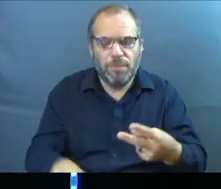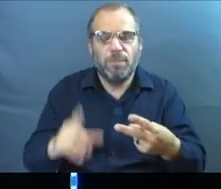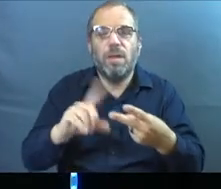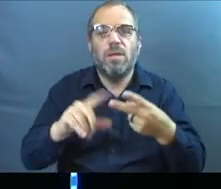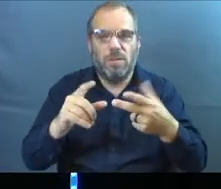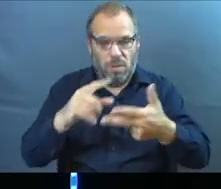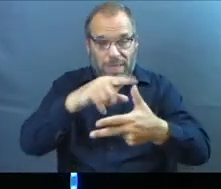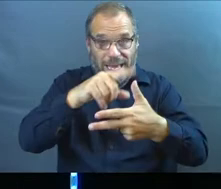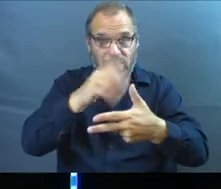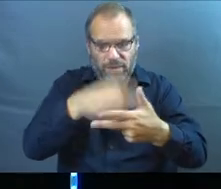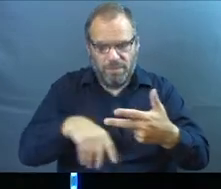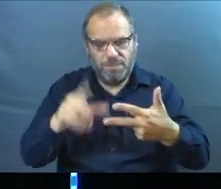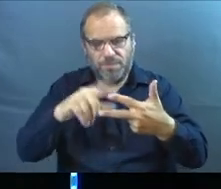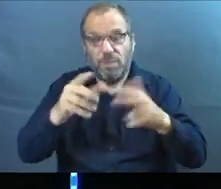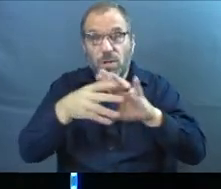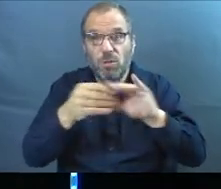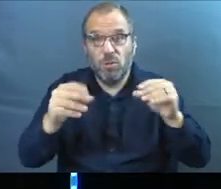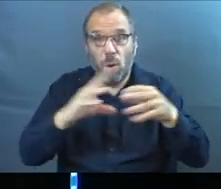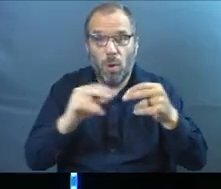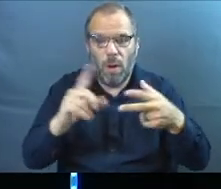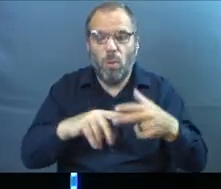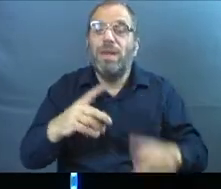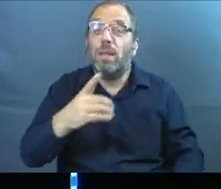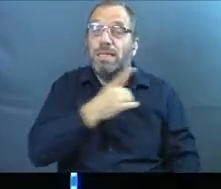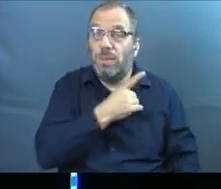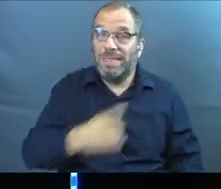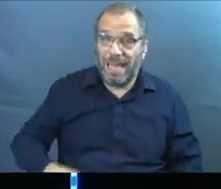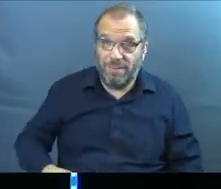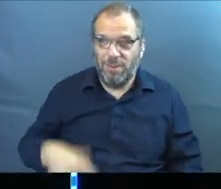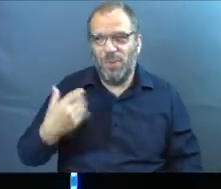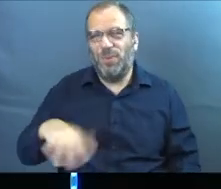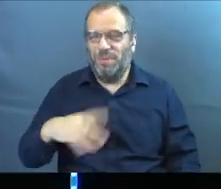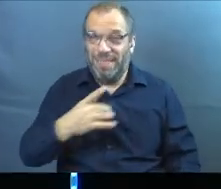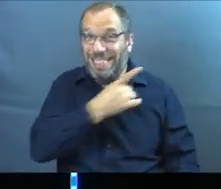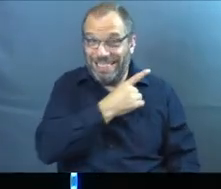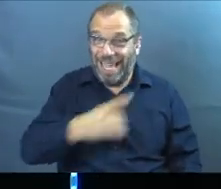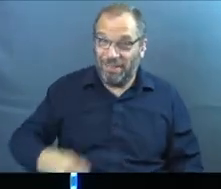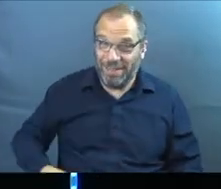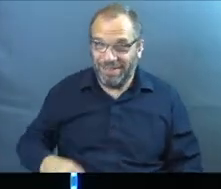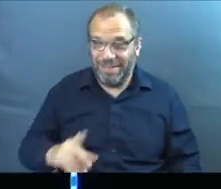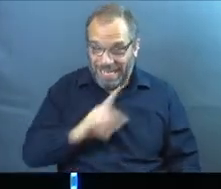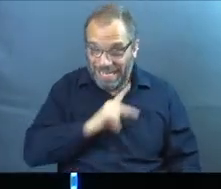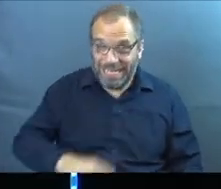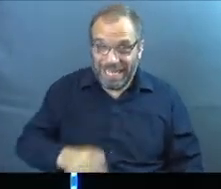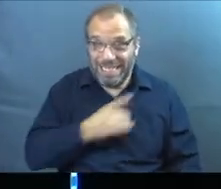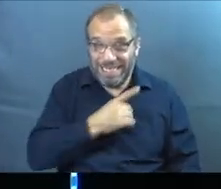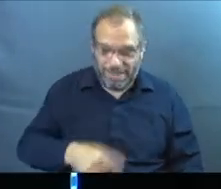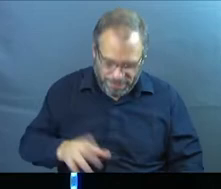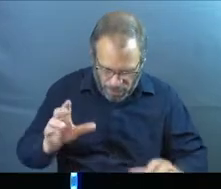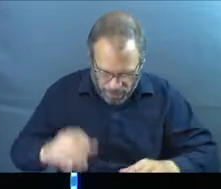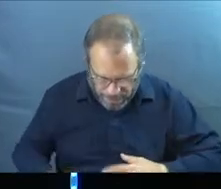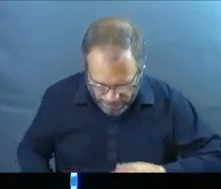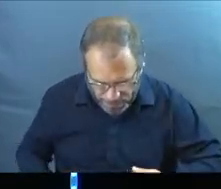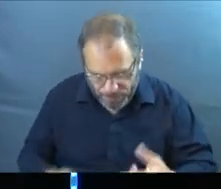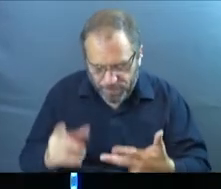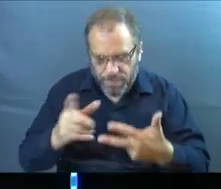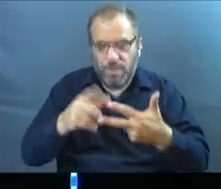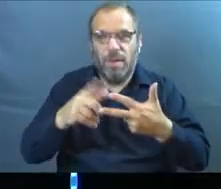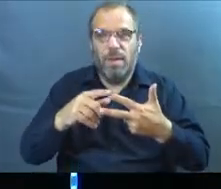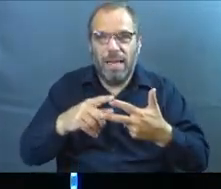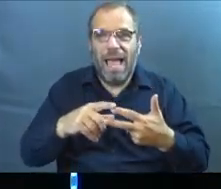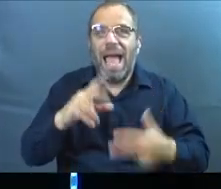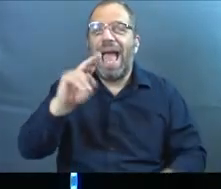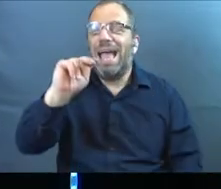next story. So this one is with King David. How nice, chronologically, right? I set that up. No, I didn't. It just happened. But King David